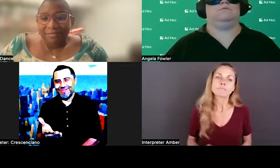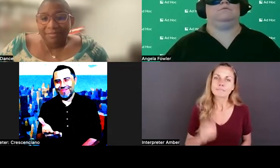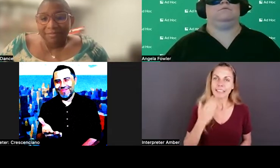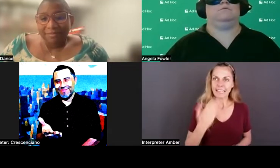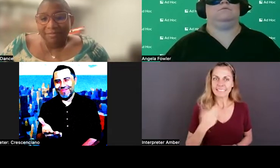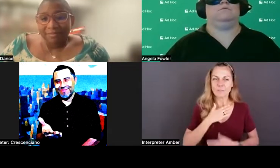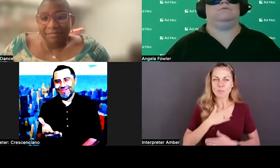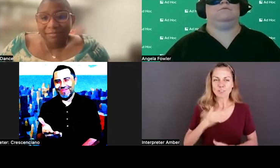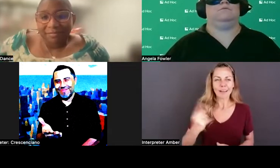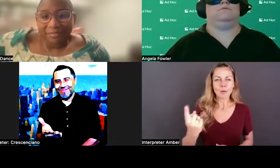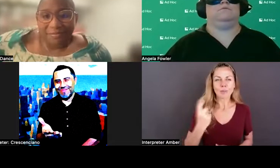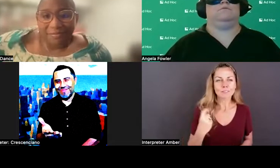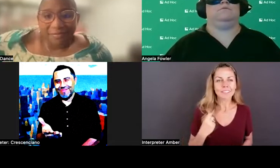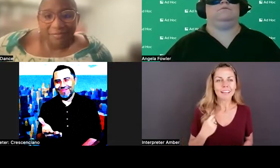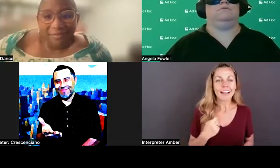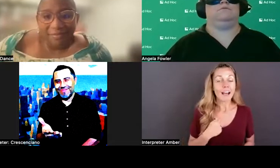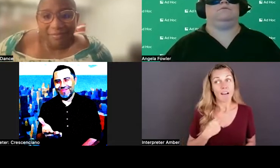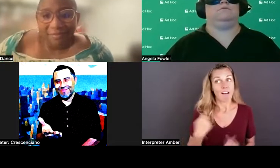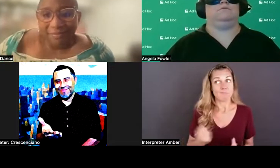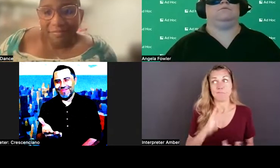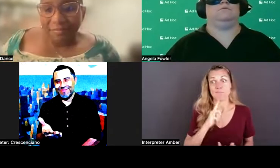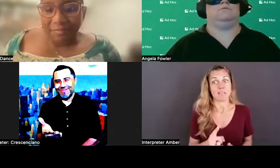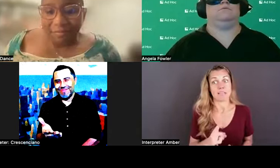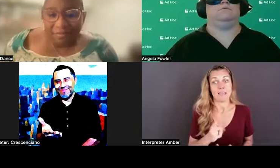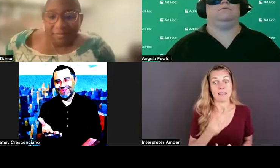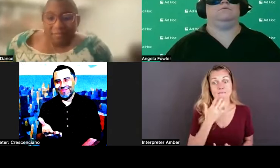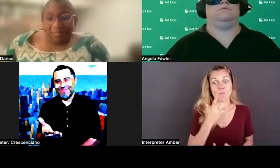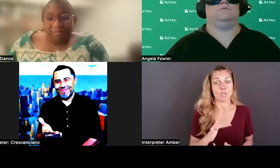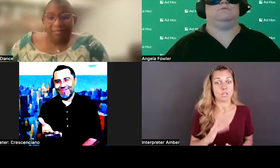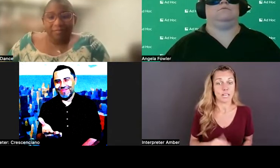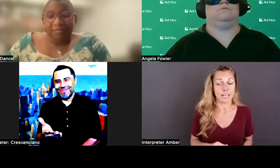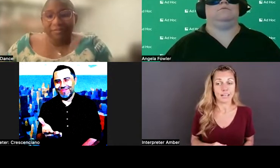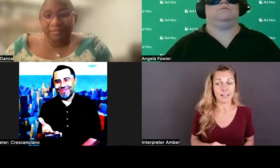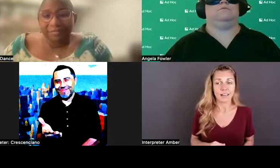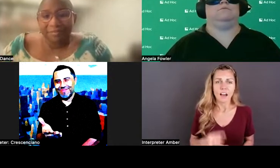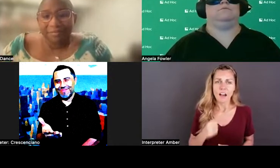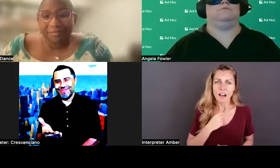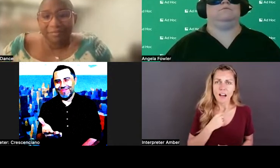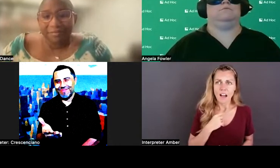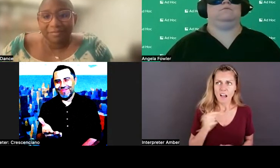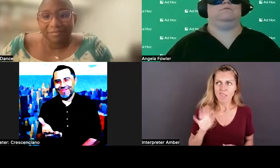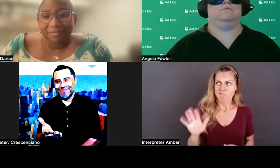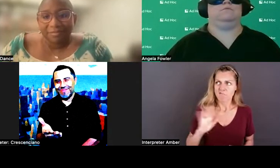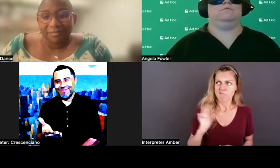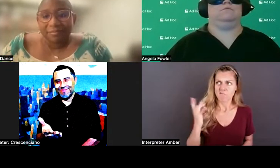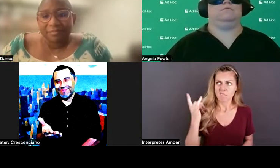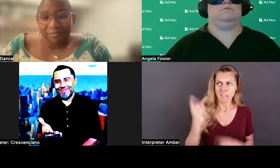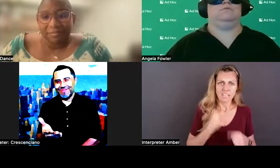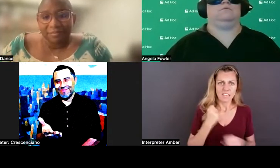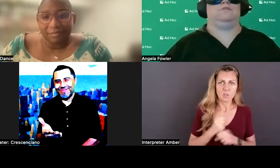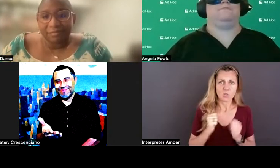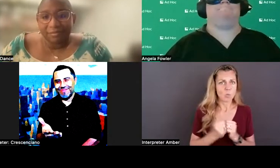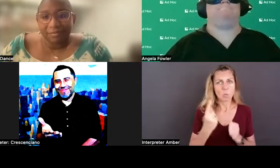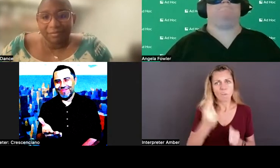I will tell you my journey. I've been very fortunate. I have spent the last, roughly eight years with one federal agency. Um,